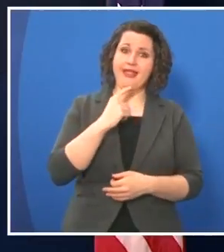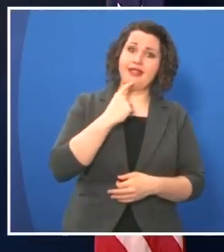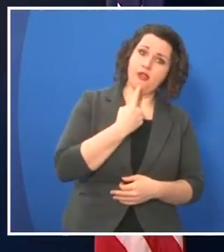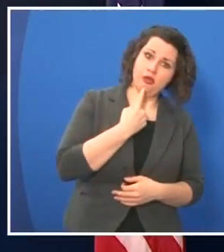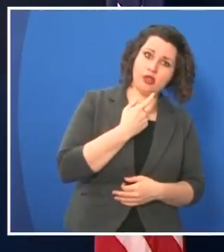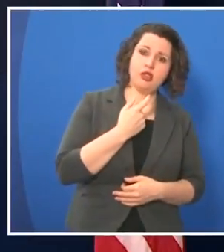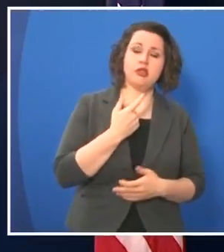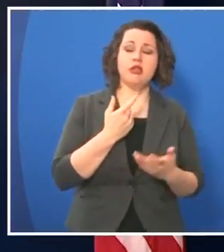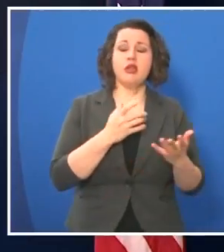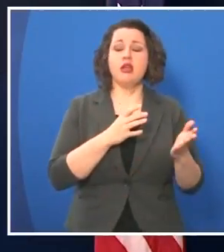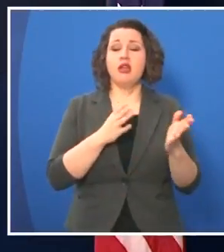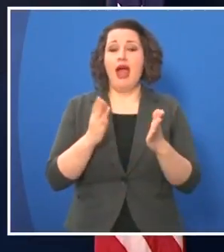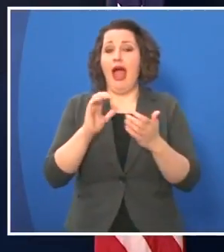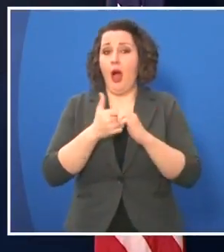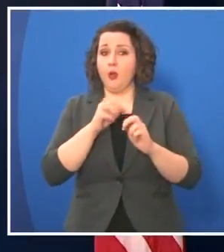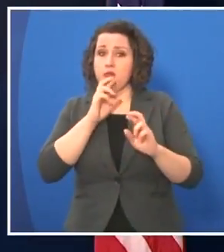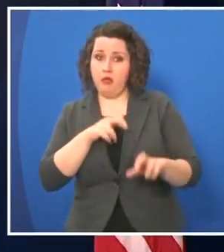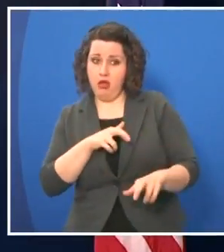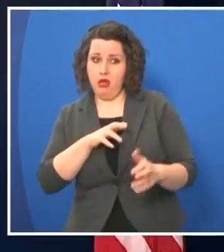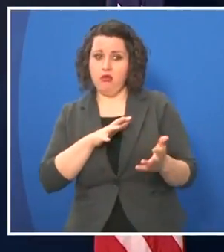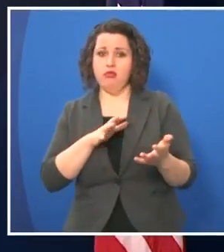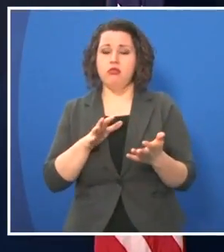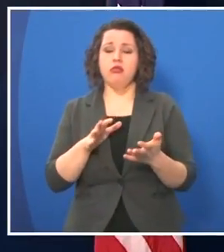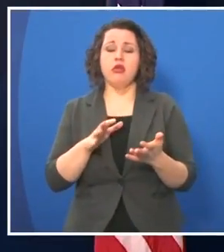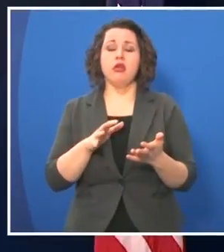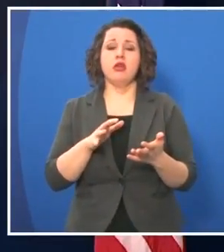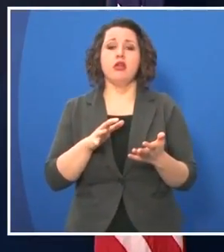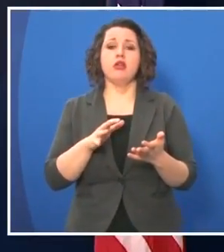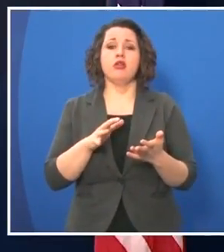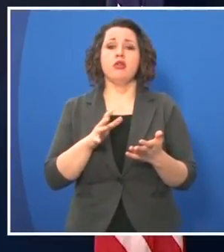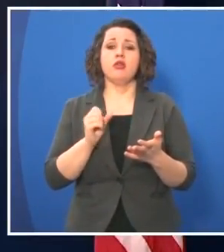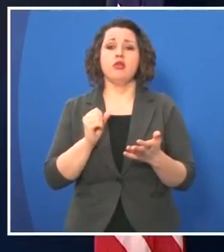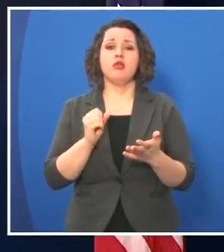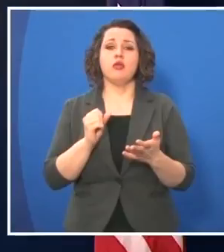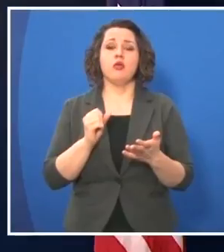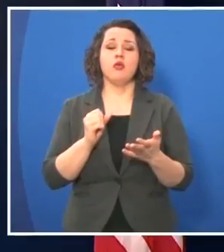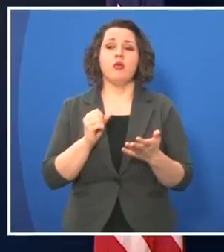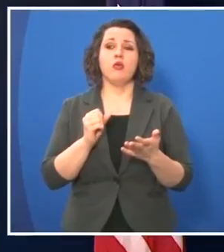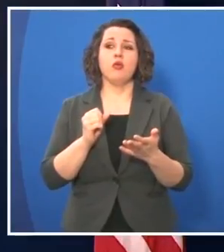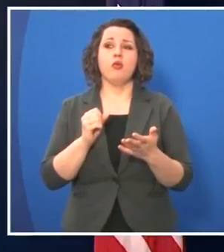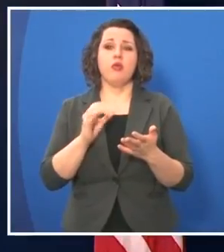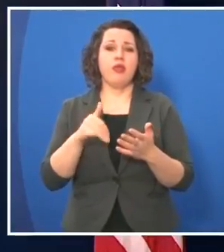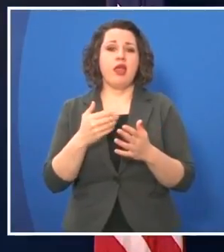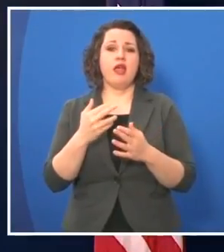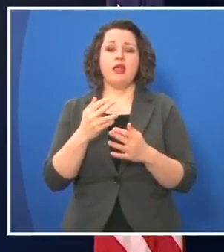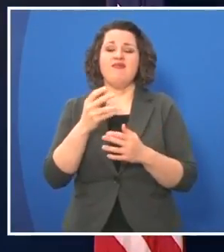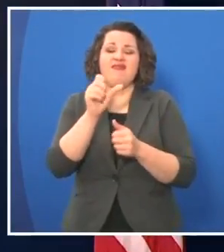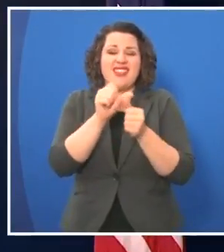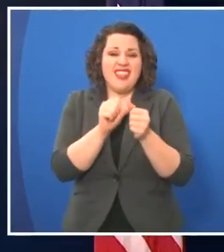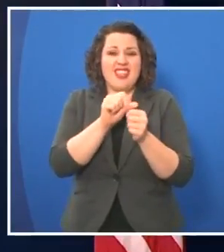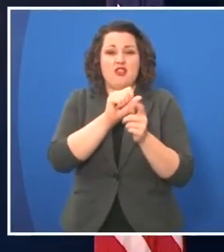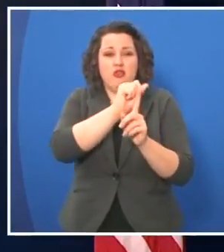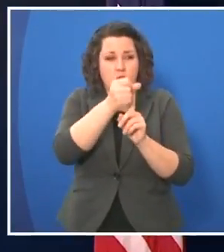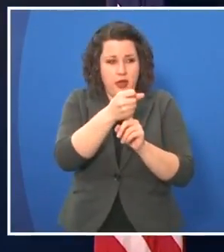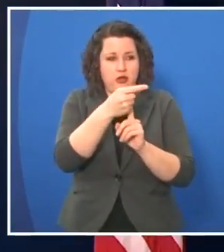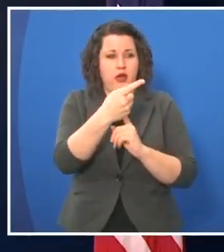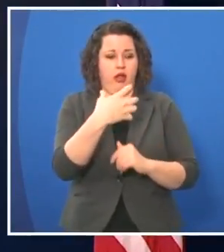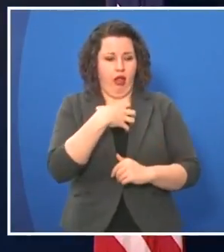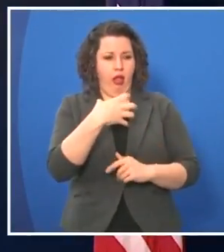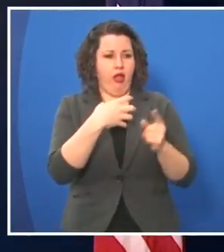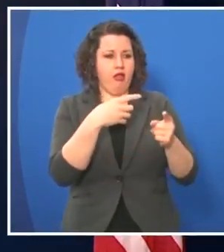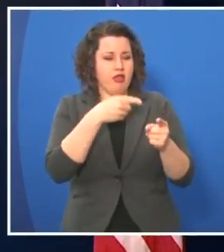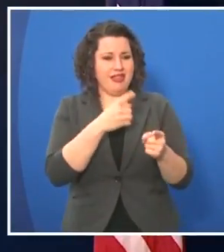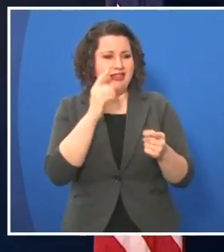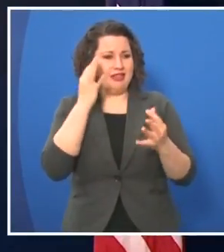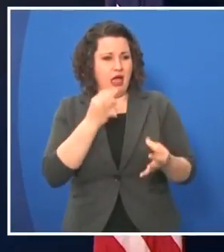therefore, how they respond to the complaint. So they do this on a case-by-case basis, and they have been on